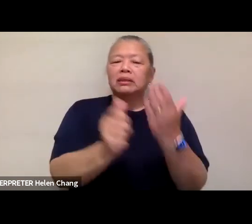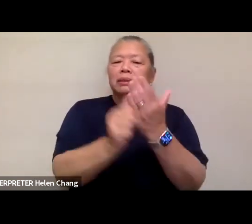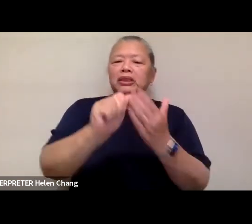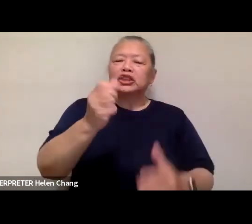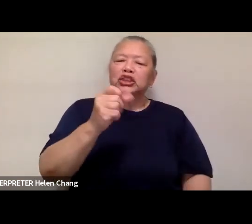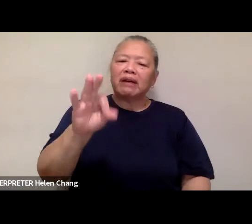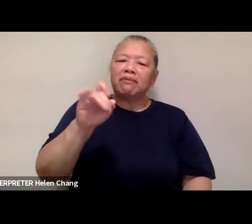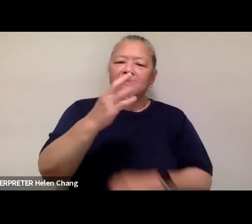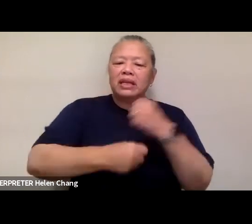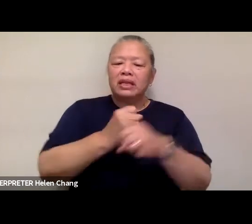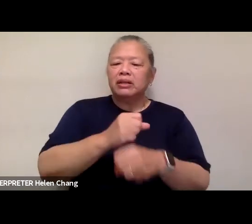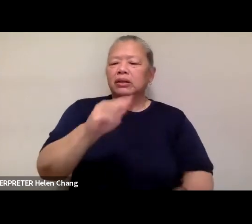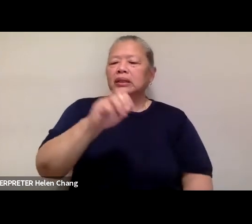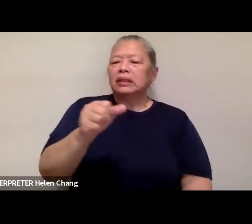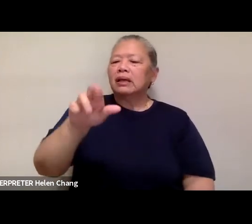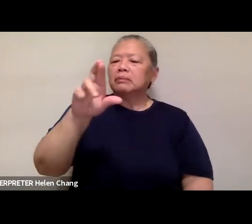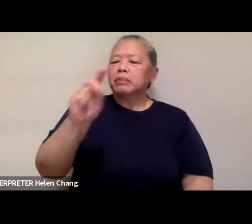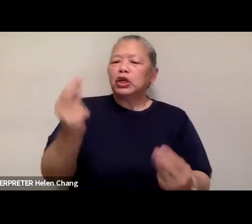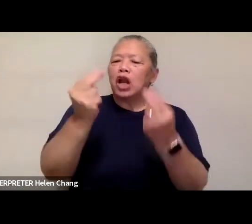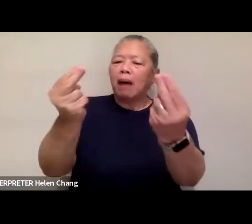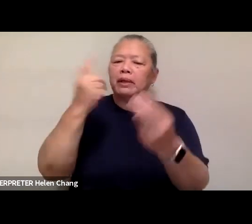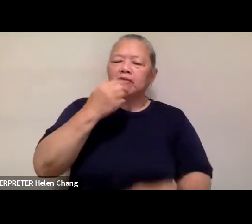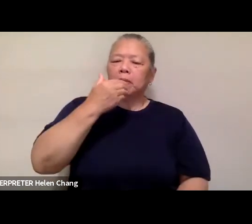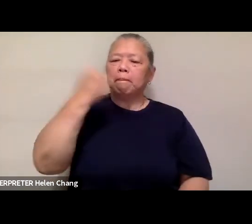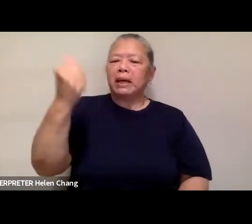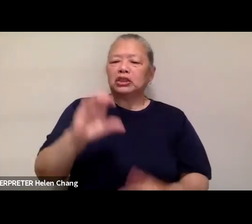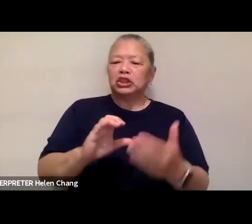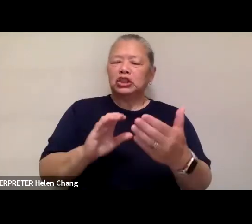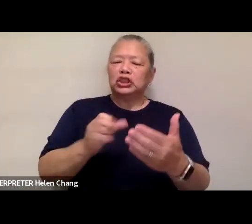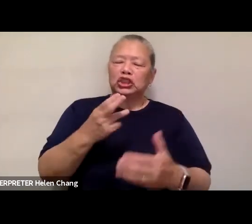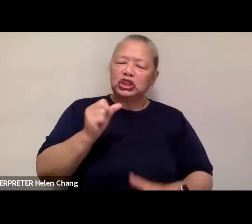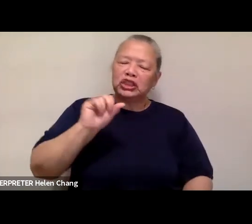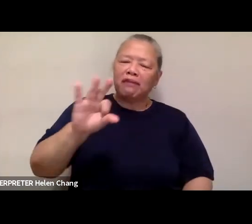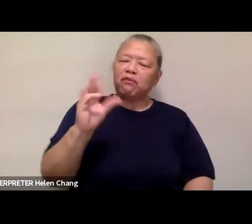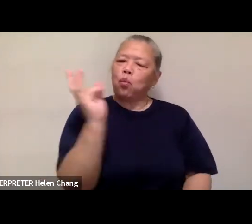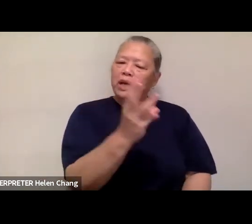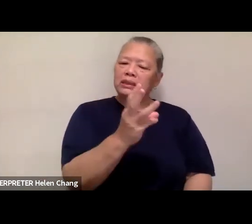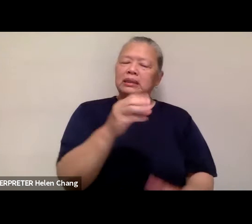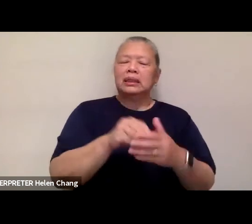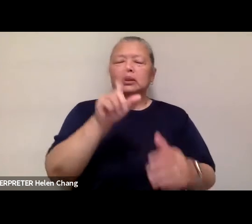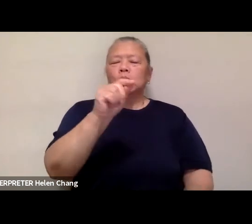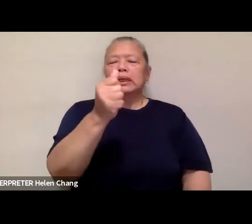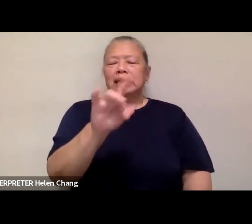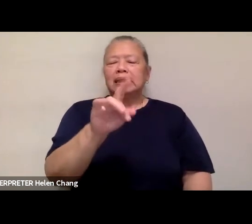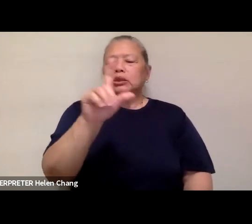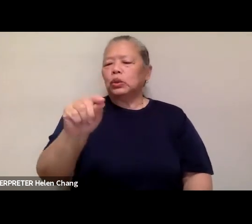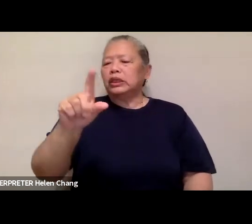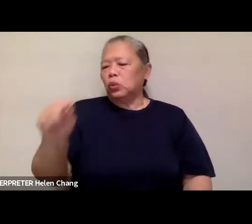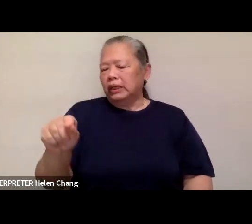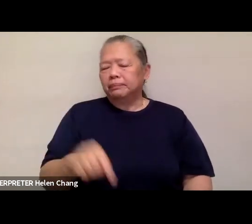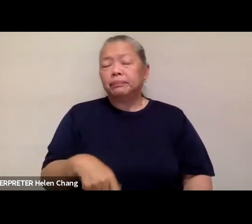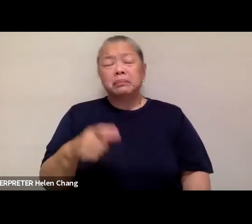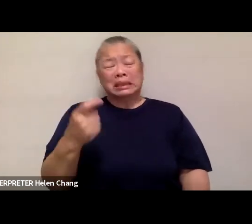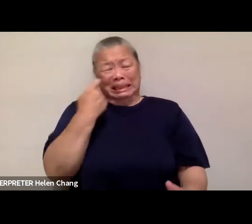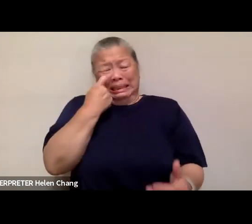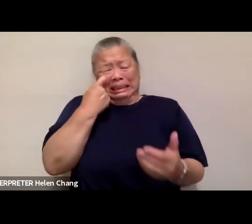Year, and James Beard nominations for Best Chef West in 2018 and 2020. He is the co-author of the new